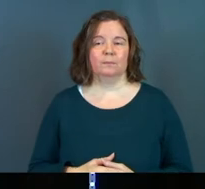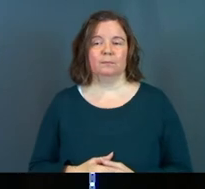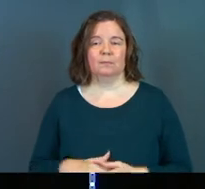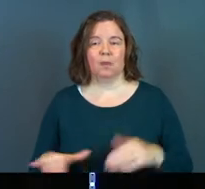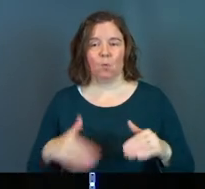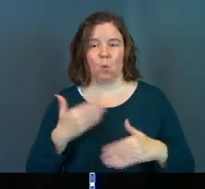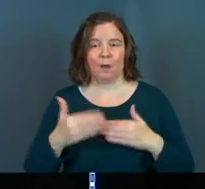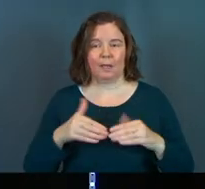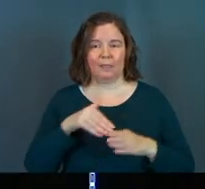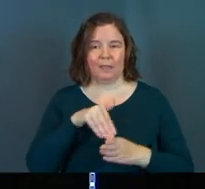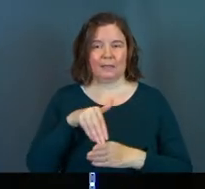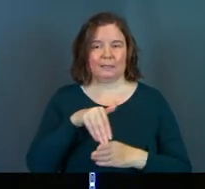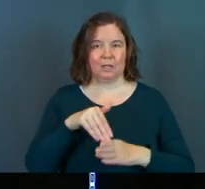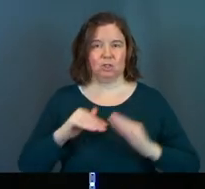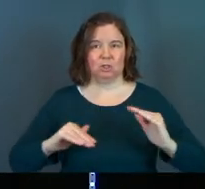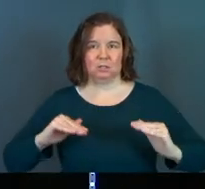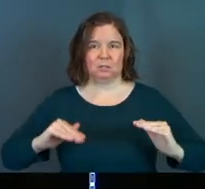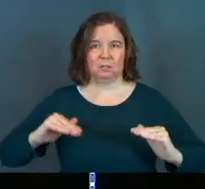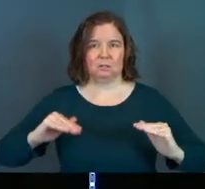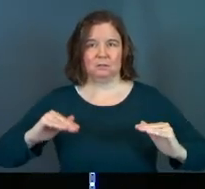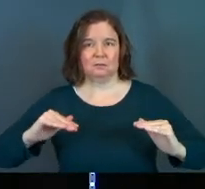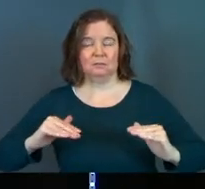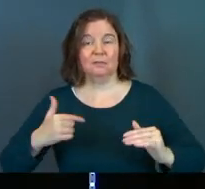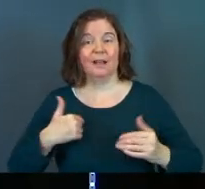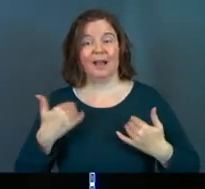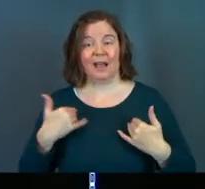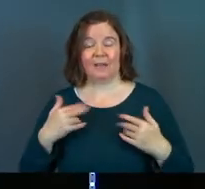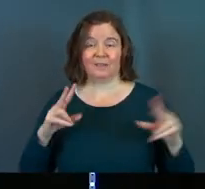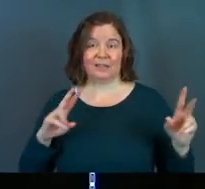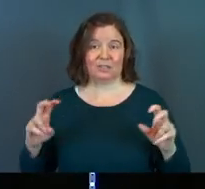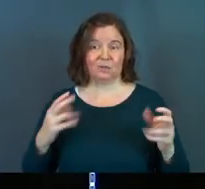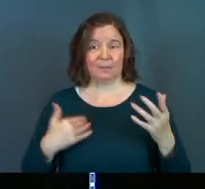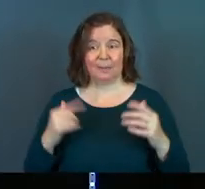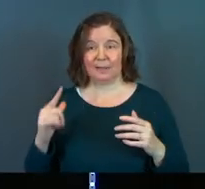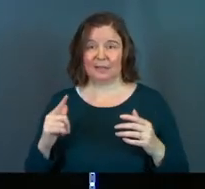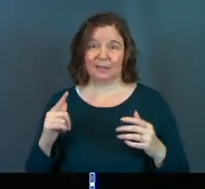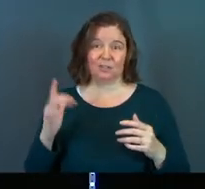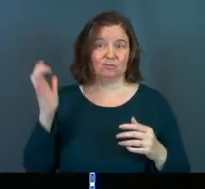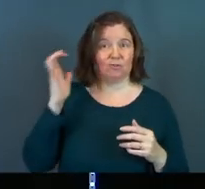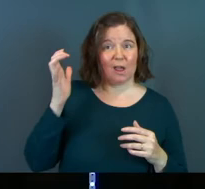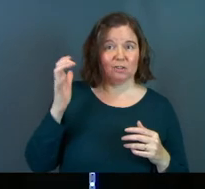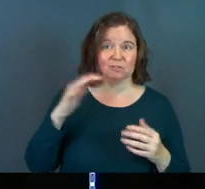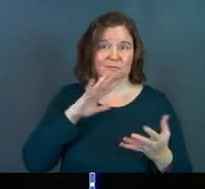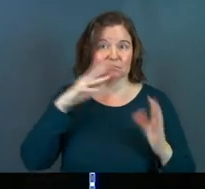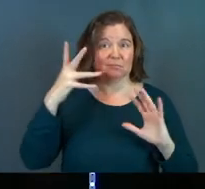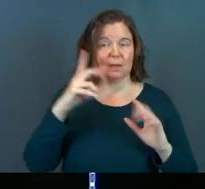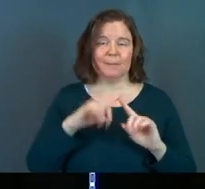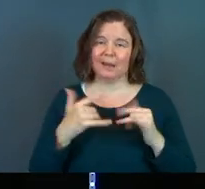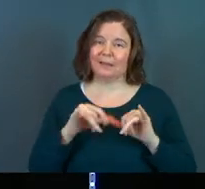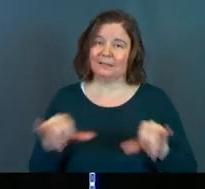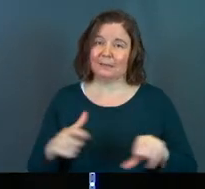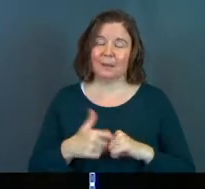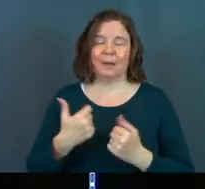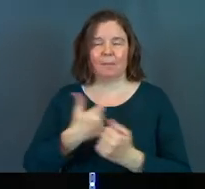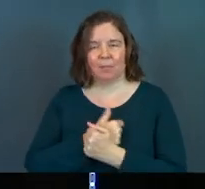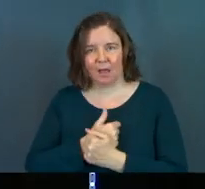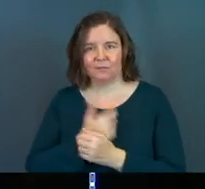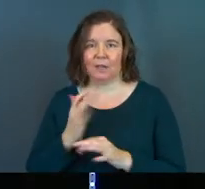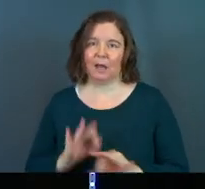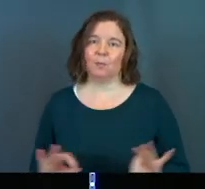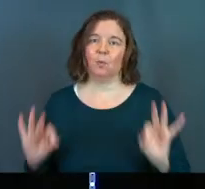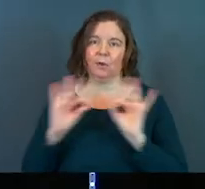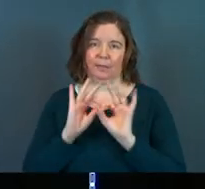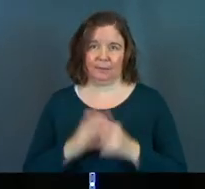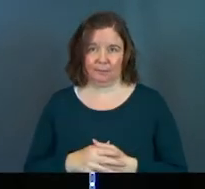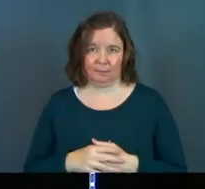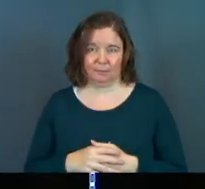of walking that tension, I've got issues, maybe a little trash, but I'm loved and I'm worthy.